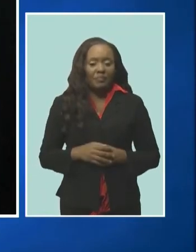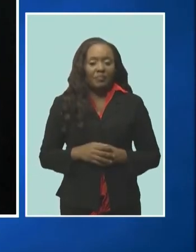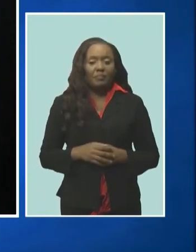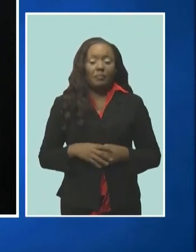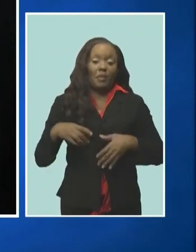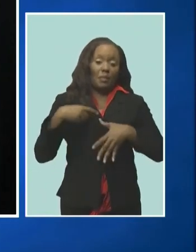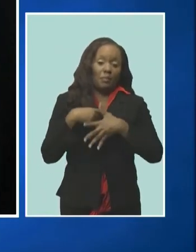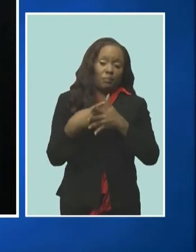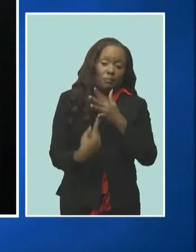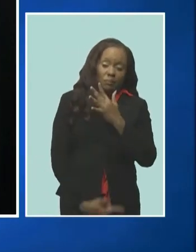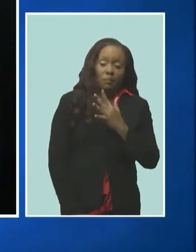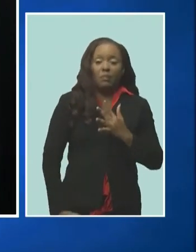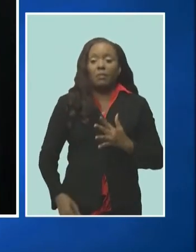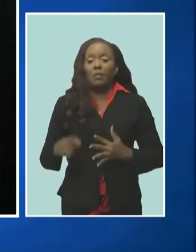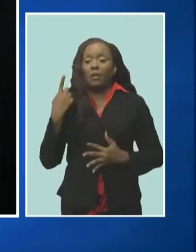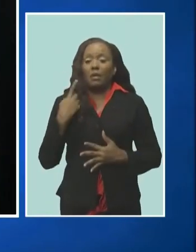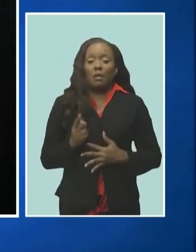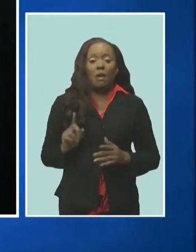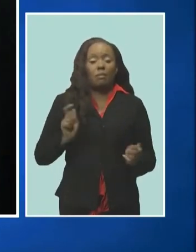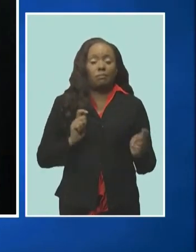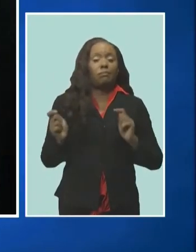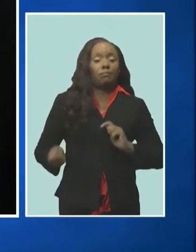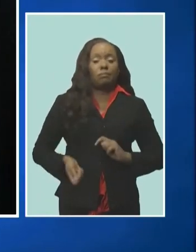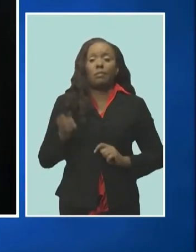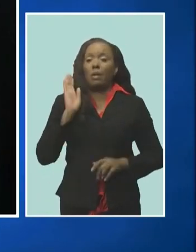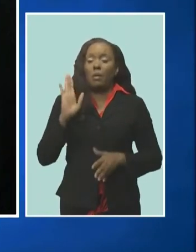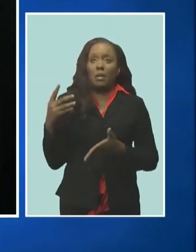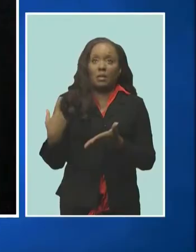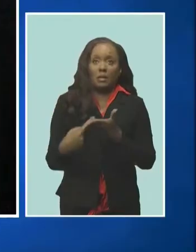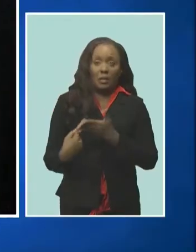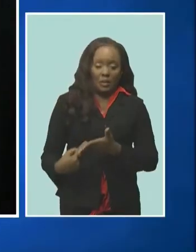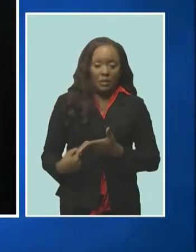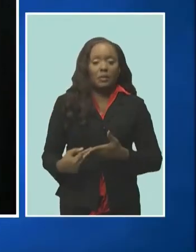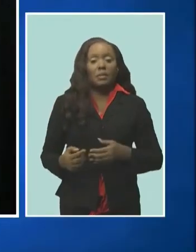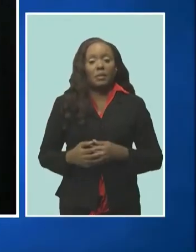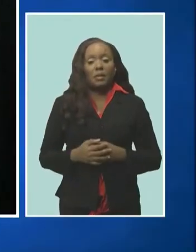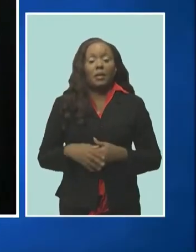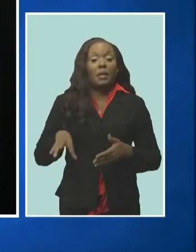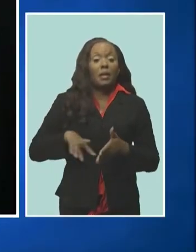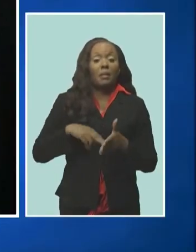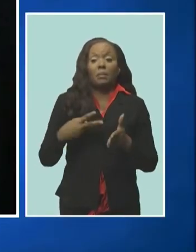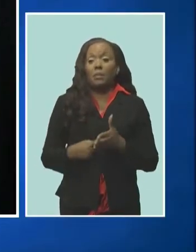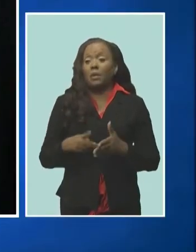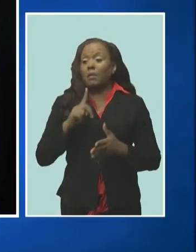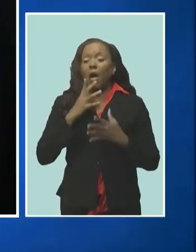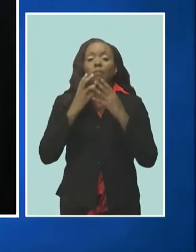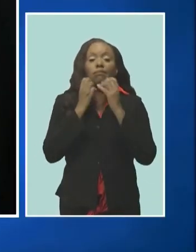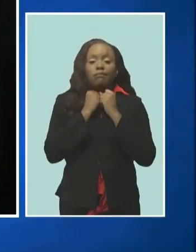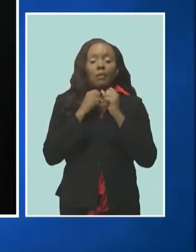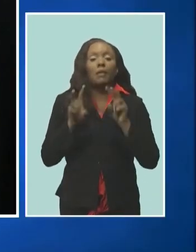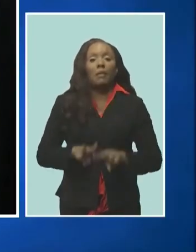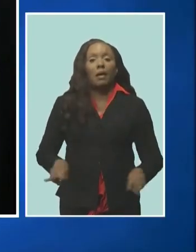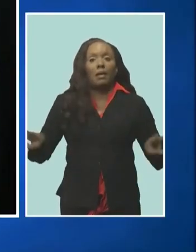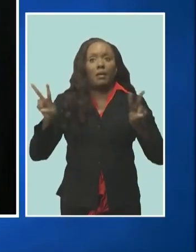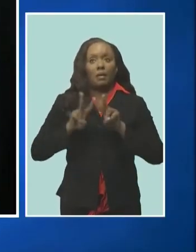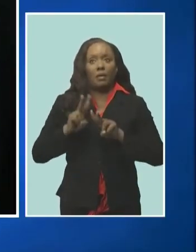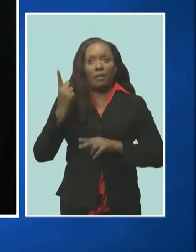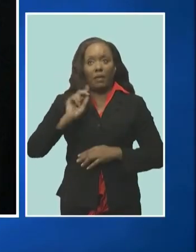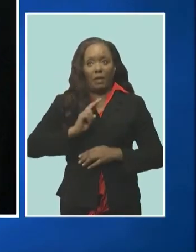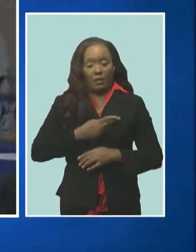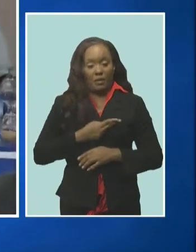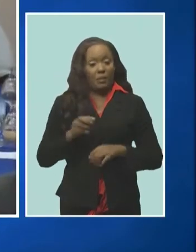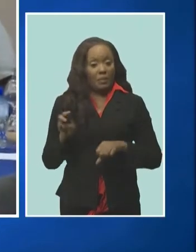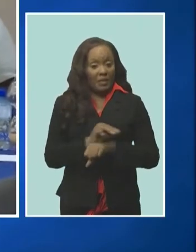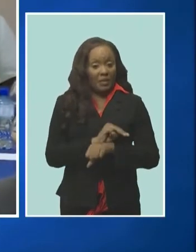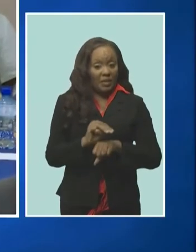several other elements of digital transformation that will be discussed which would no doubt be of immense value to us as a ministry and a government